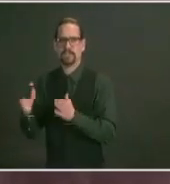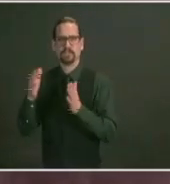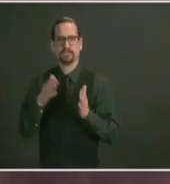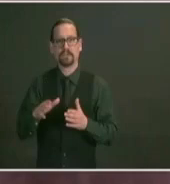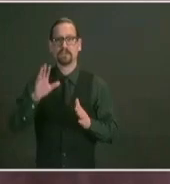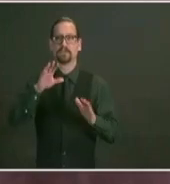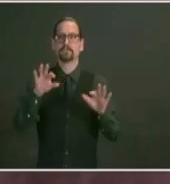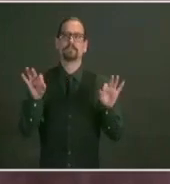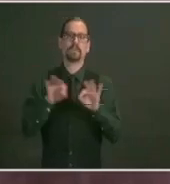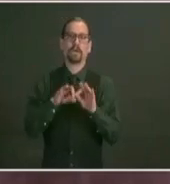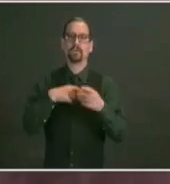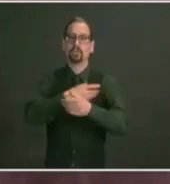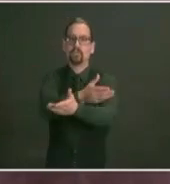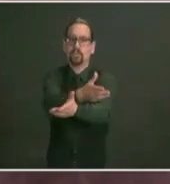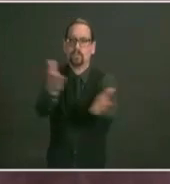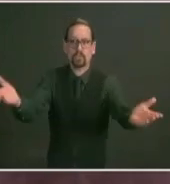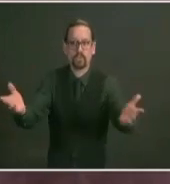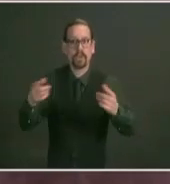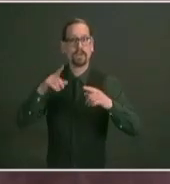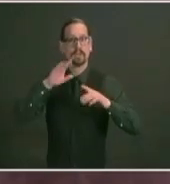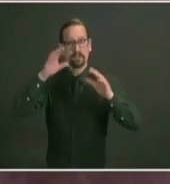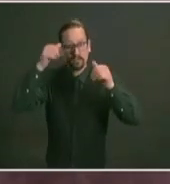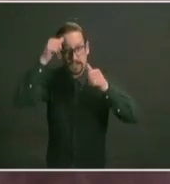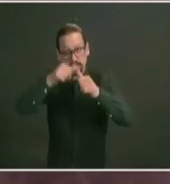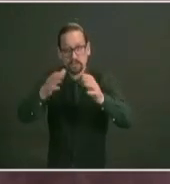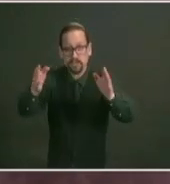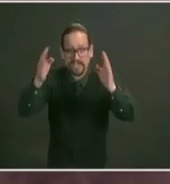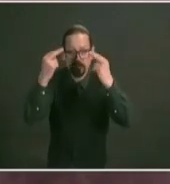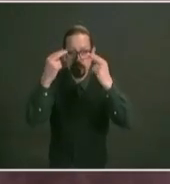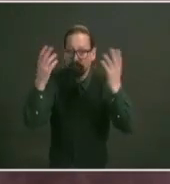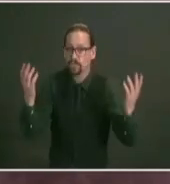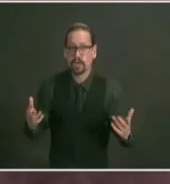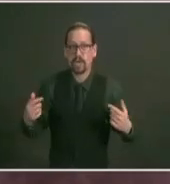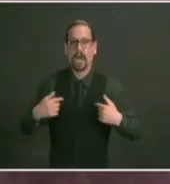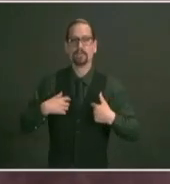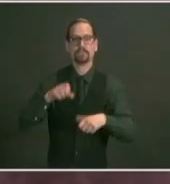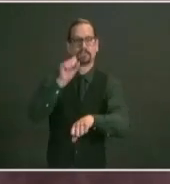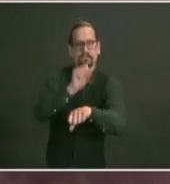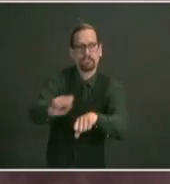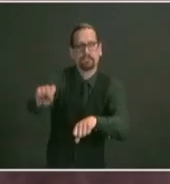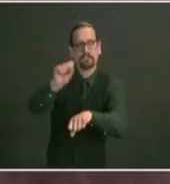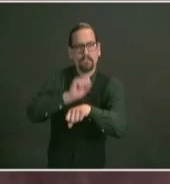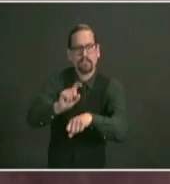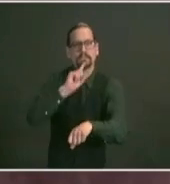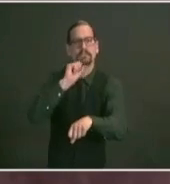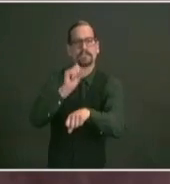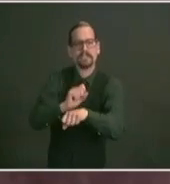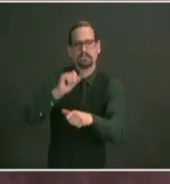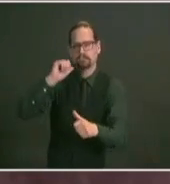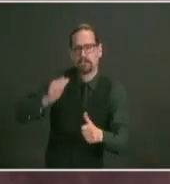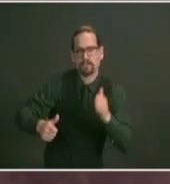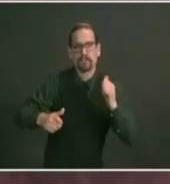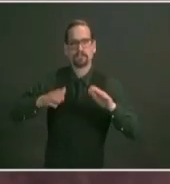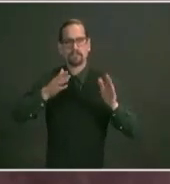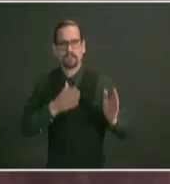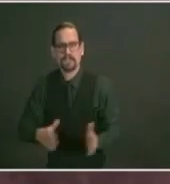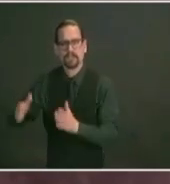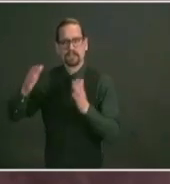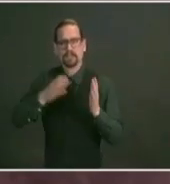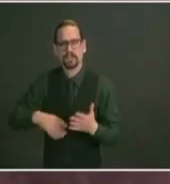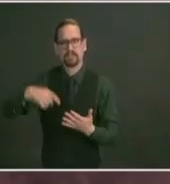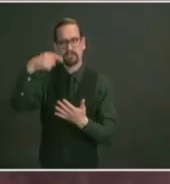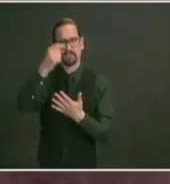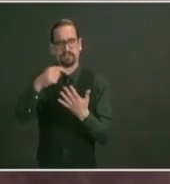we are building capacity in a way and and dr alexander scott said that you know we've gone from 50th or whatever it was the top